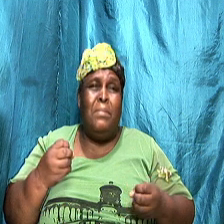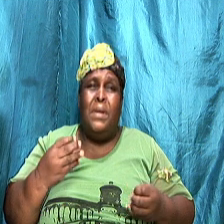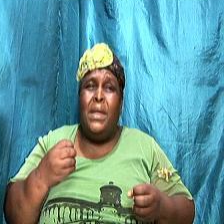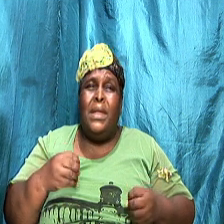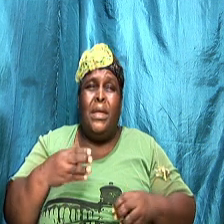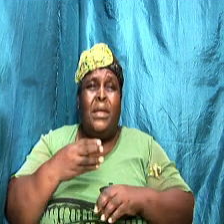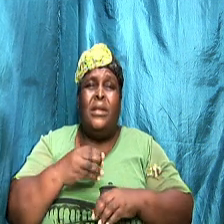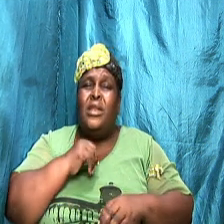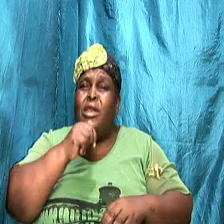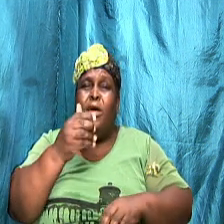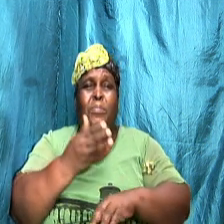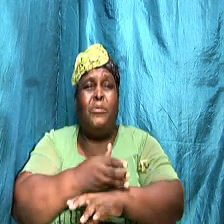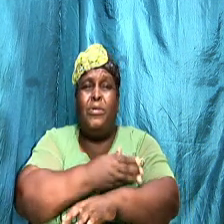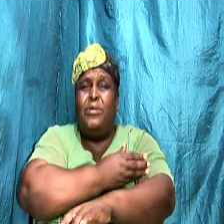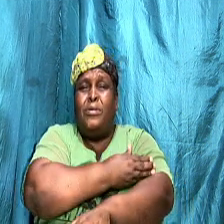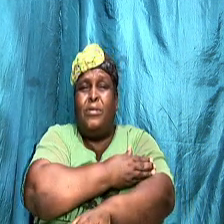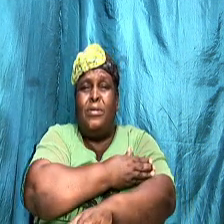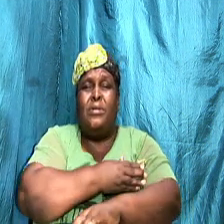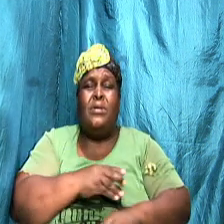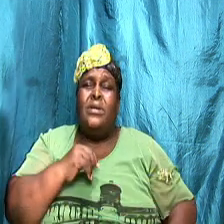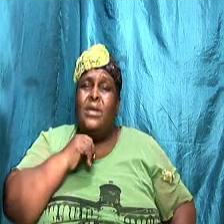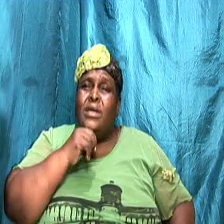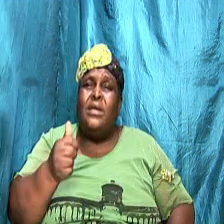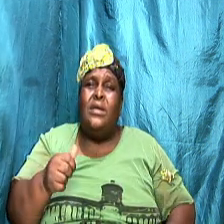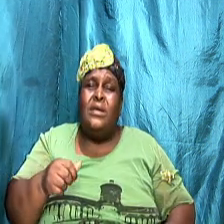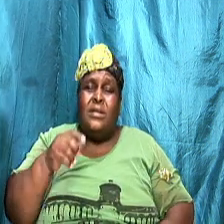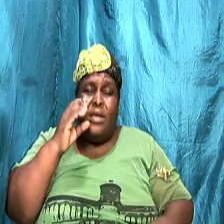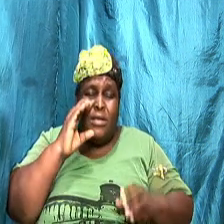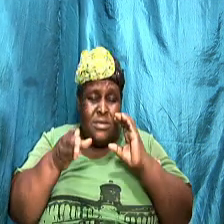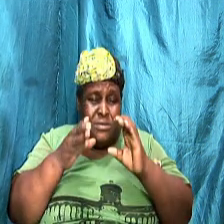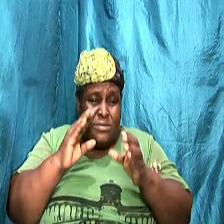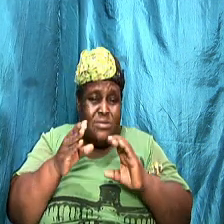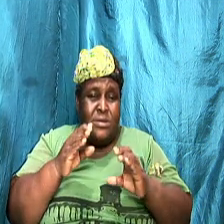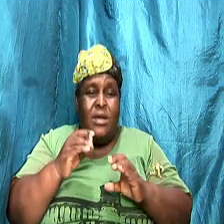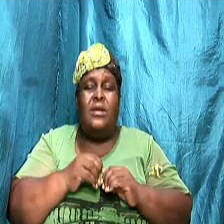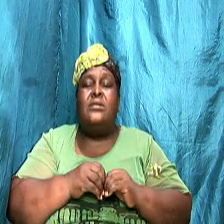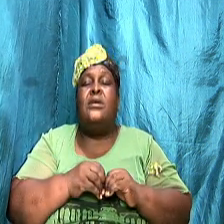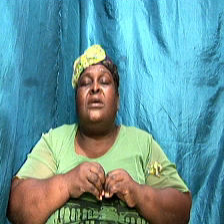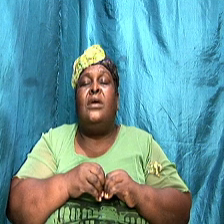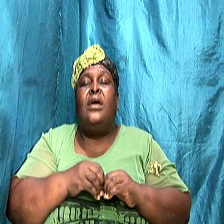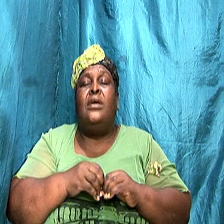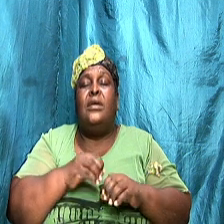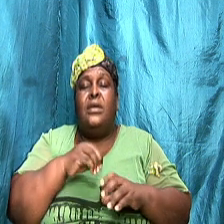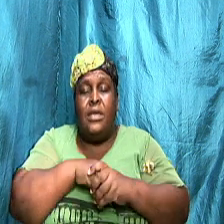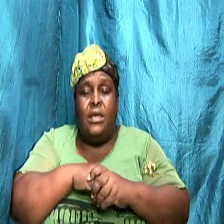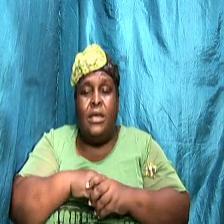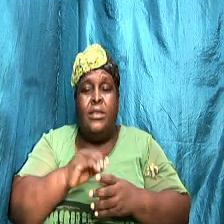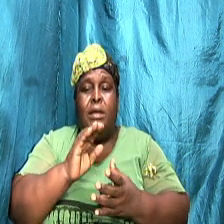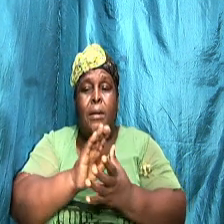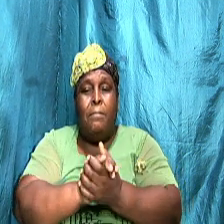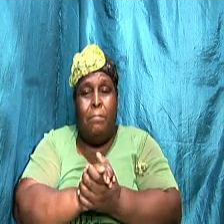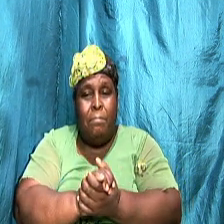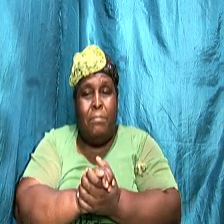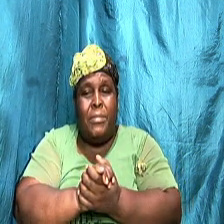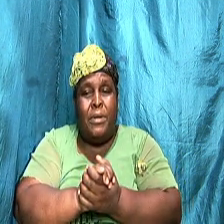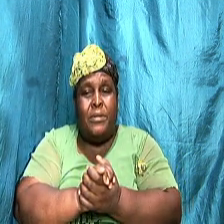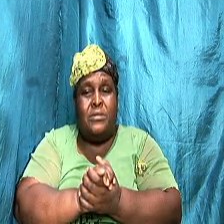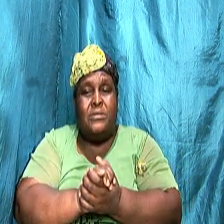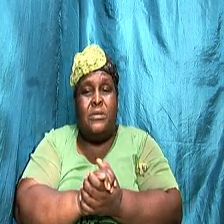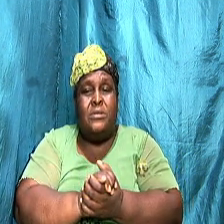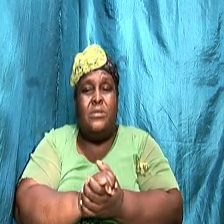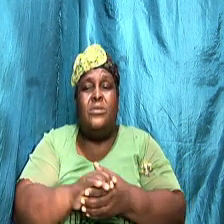a lot of our discussion will be unproductive and it will cause growing resentment